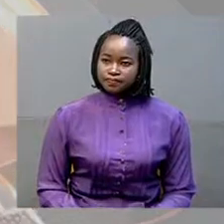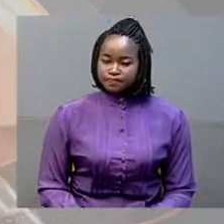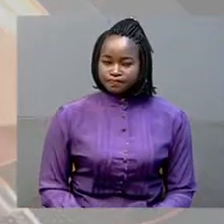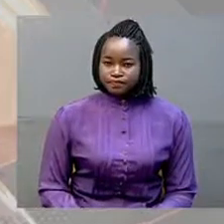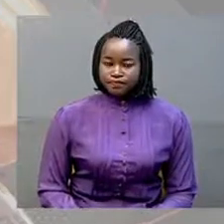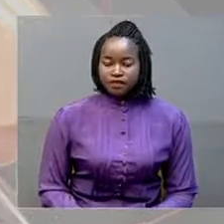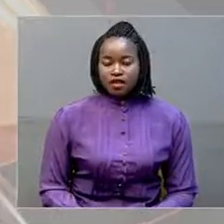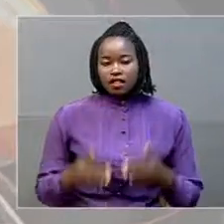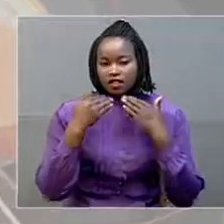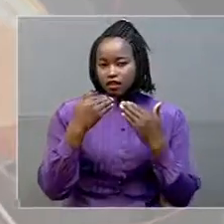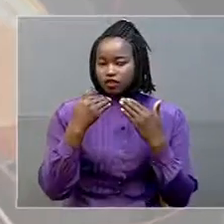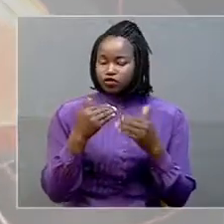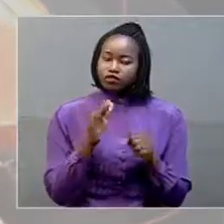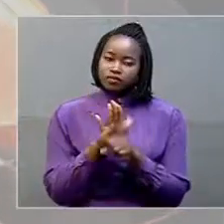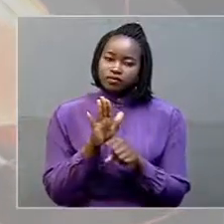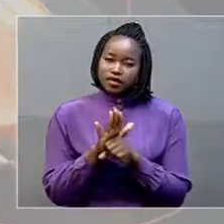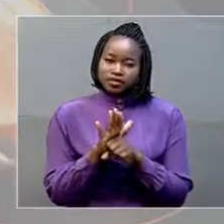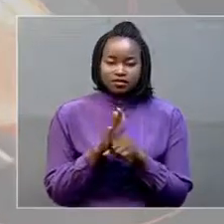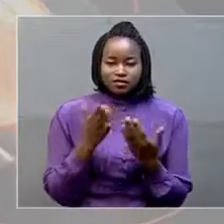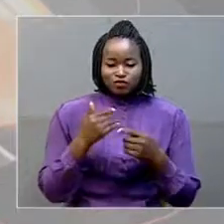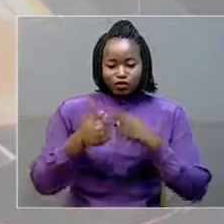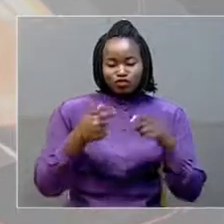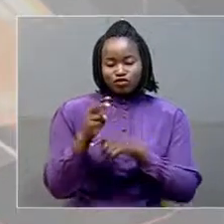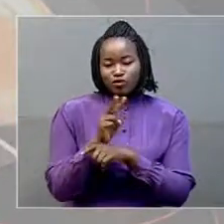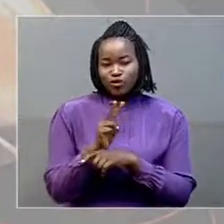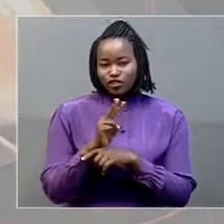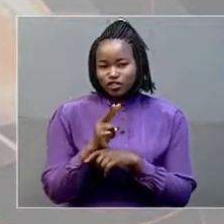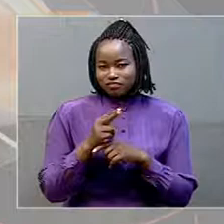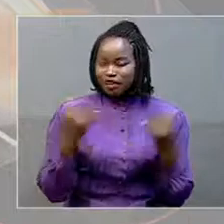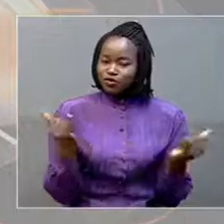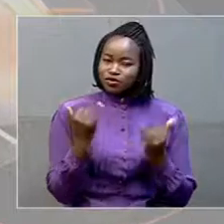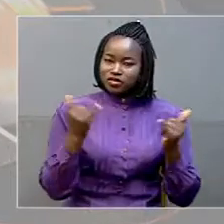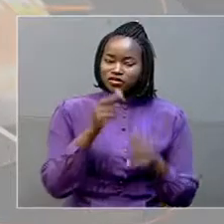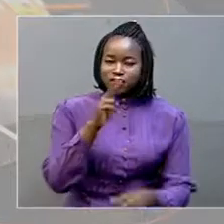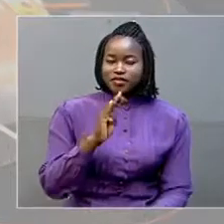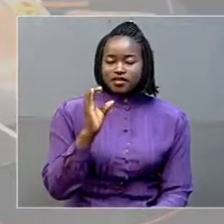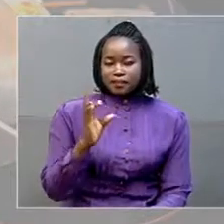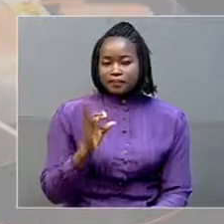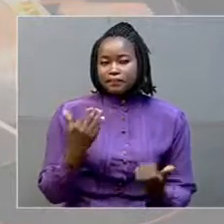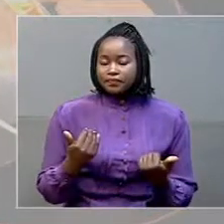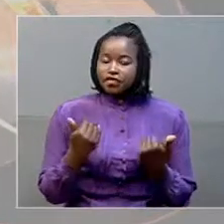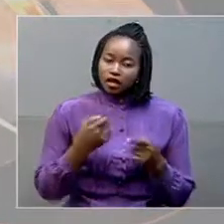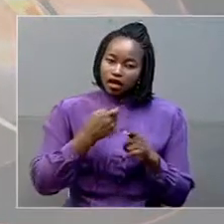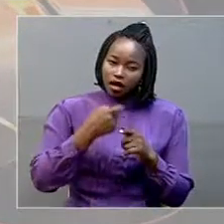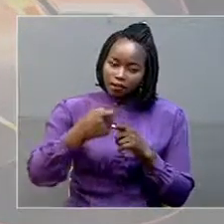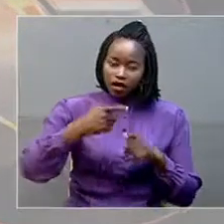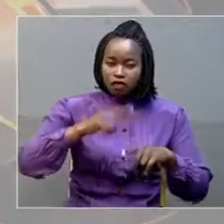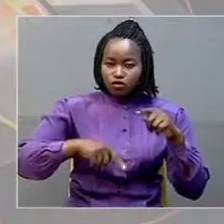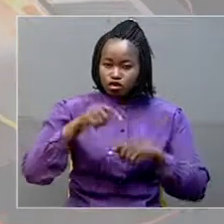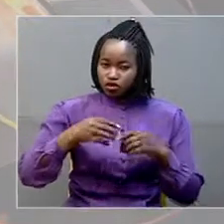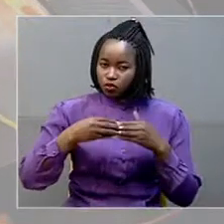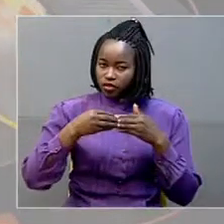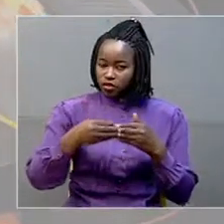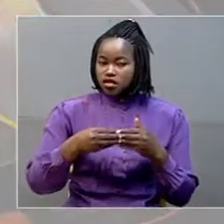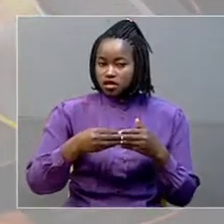Thank you so much for making us your choice. This is News Tonight here on UBC TV. Kampala political leaders have this Friday boycotted